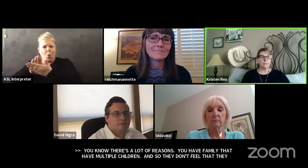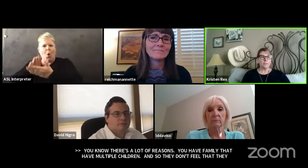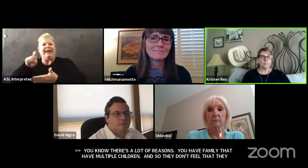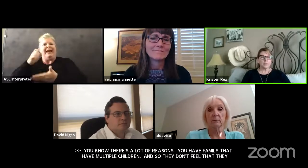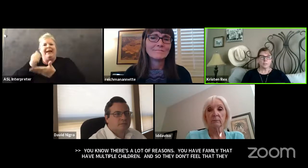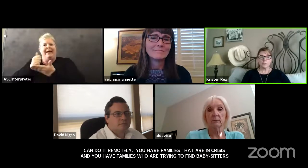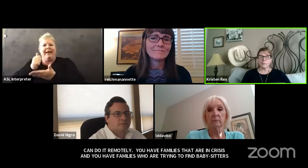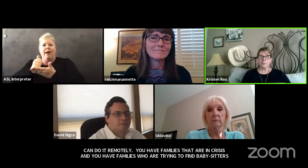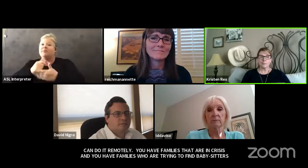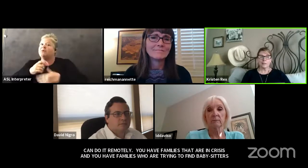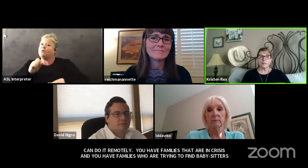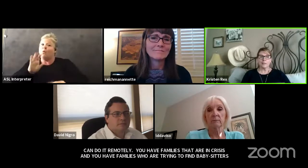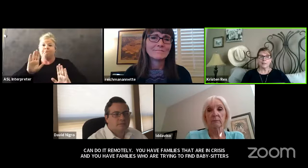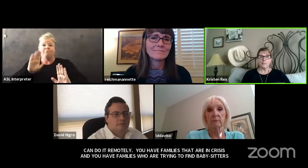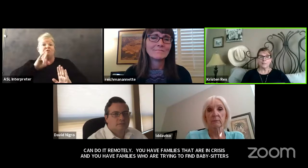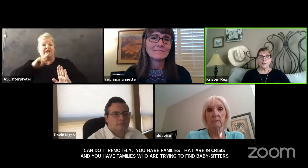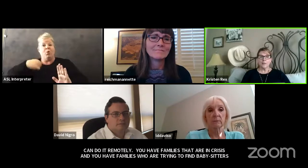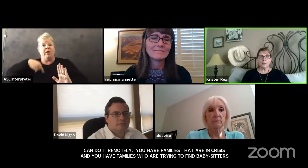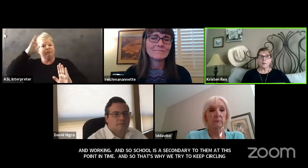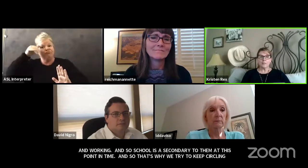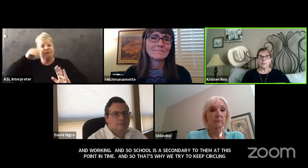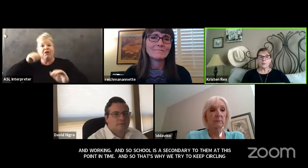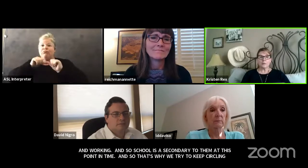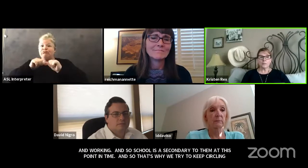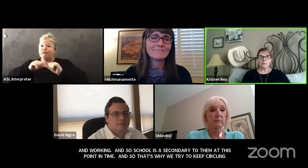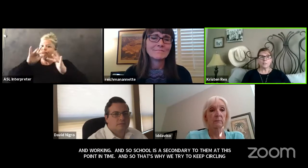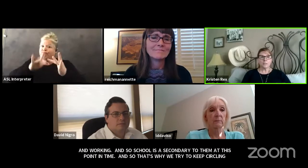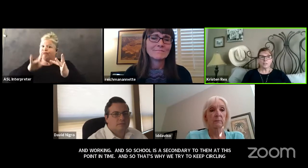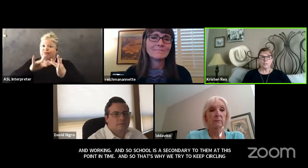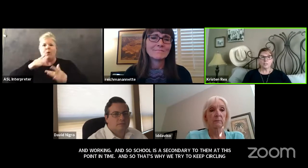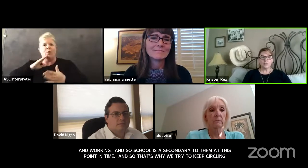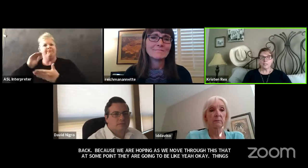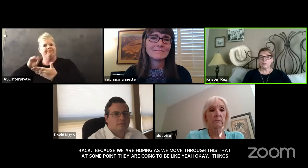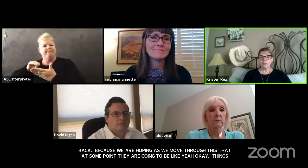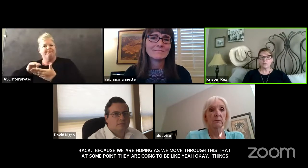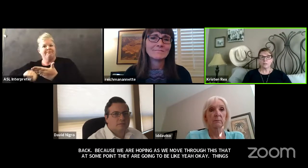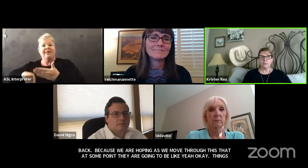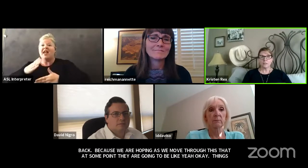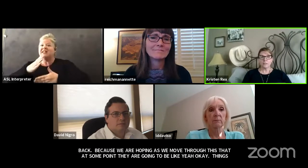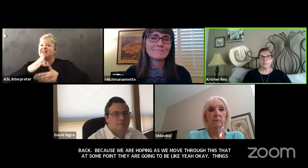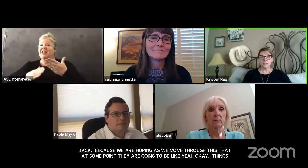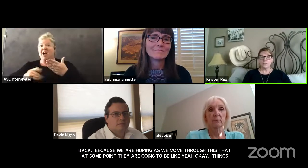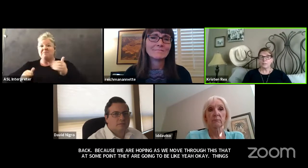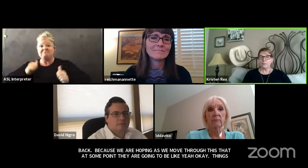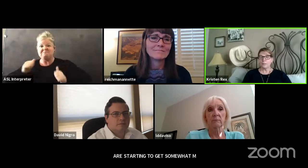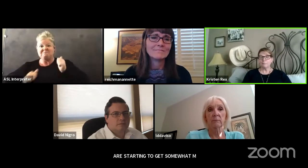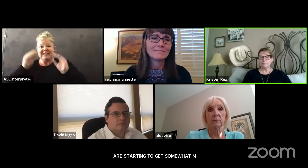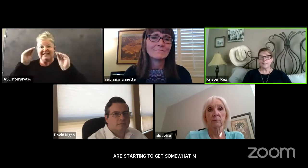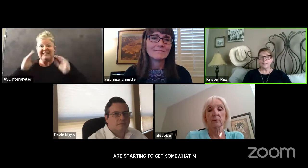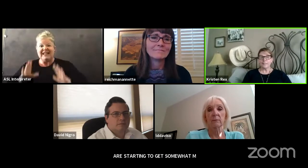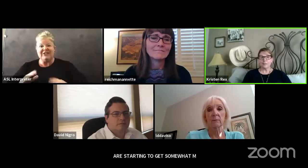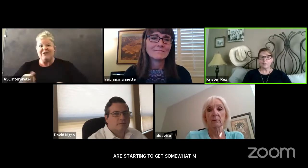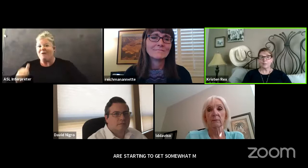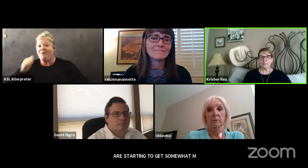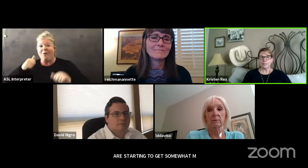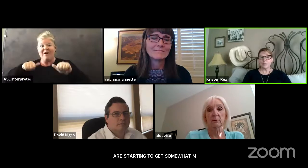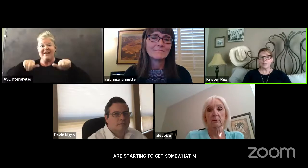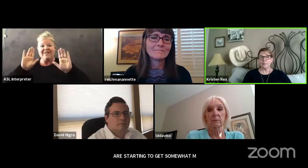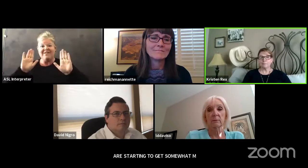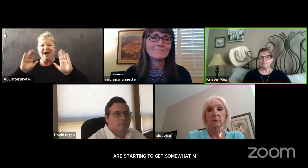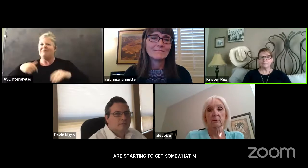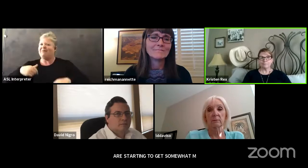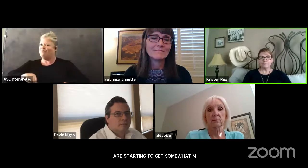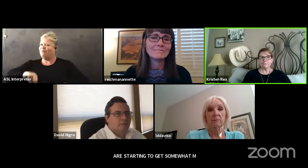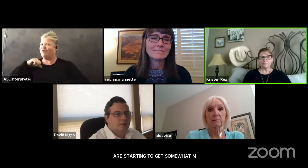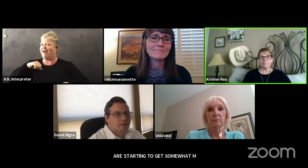and we're going to have to just keep circling back. Um, I tell you what, there's some tenacious teachers out there that just aren't giving up. And I'm very proud to